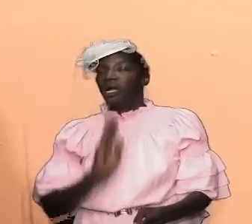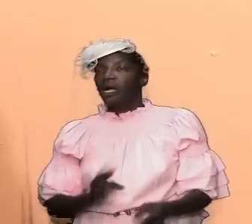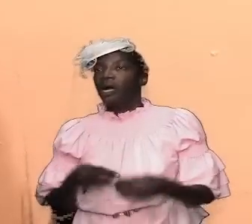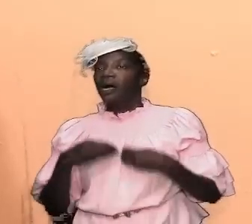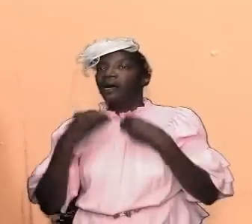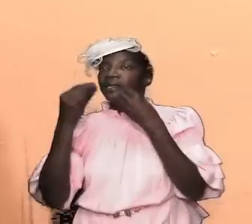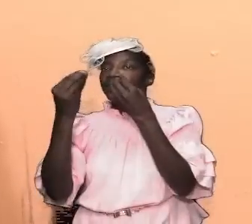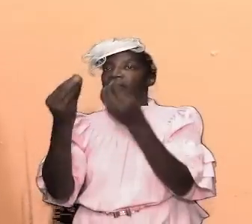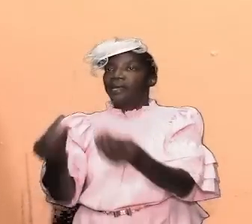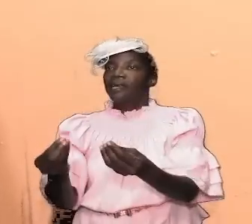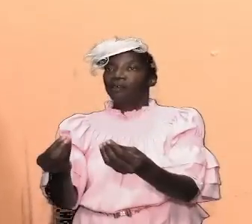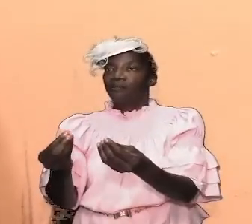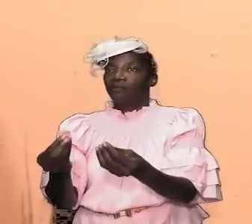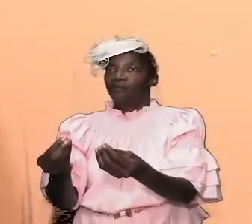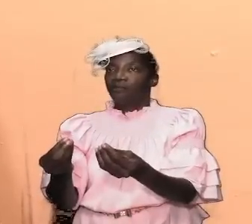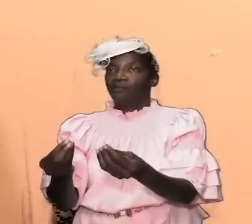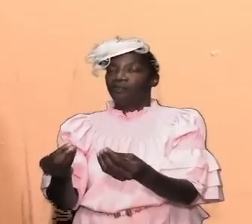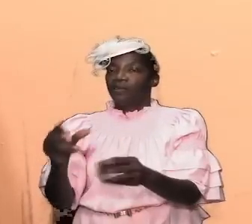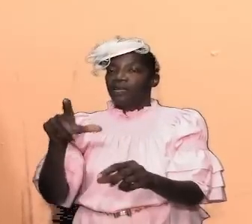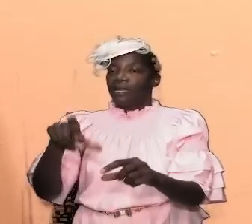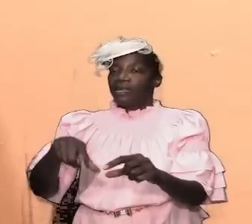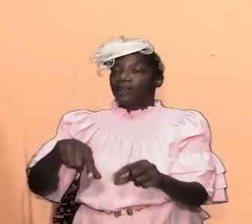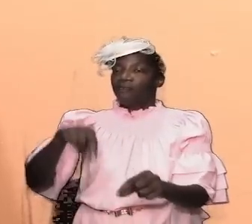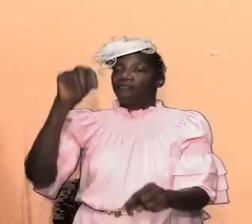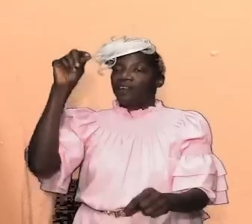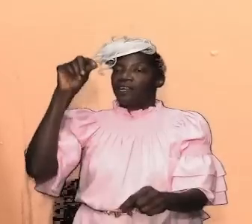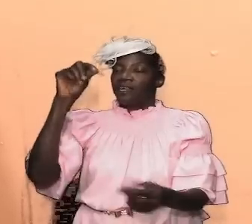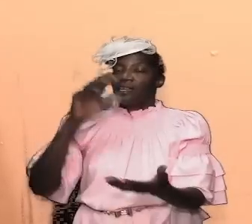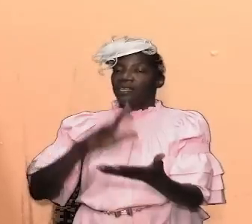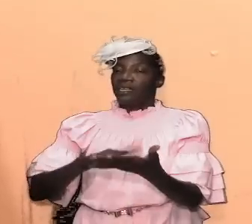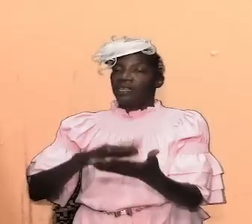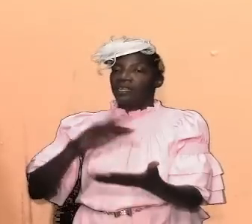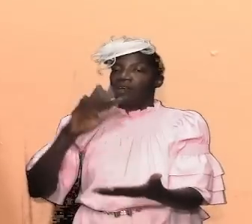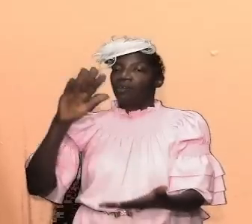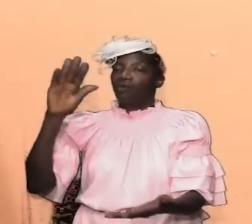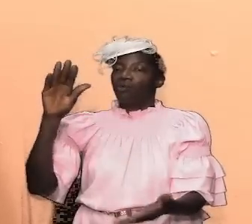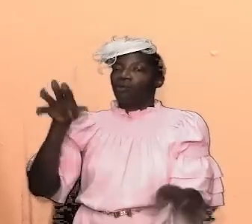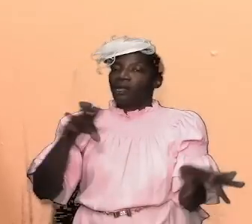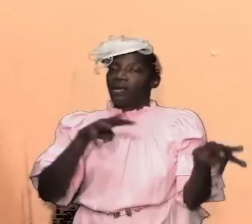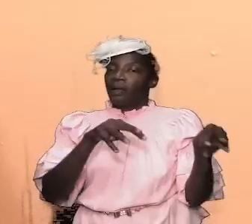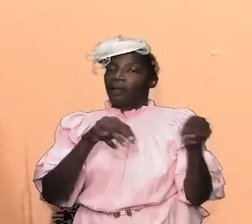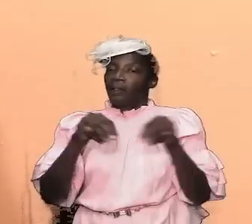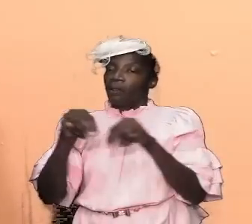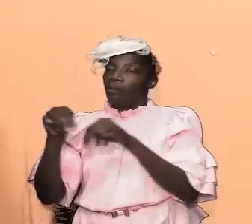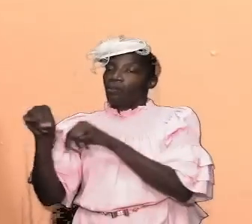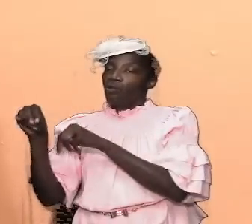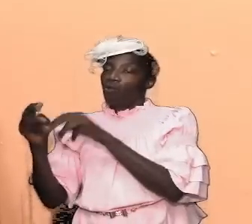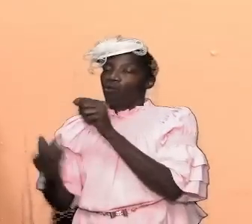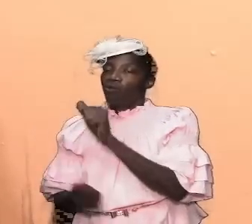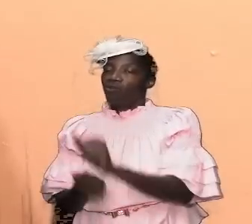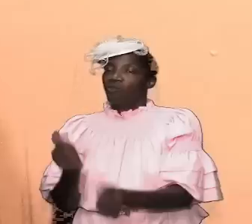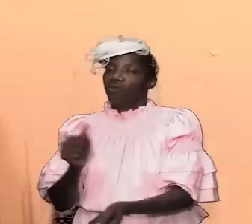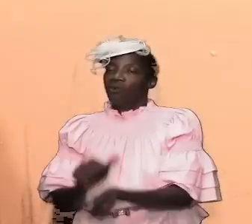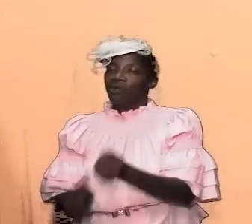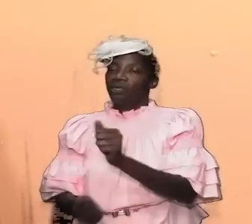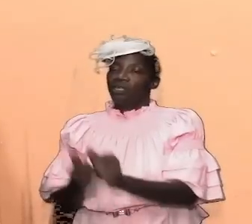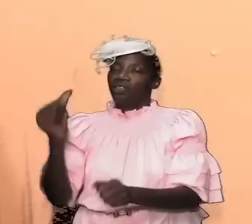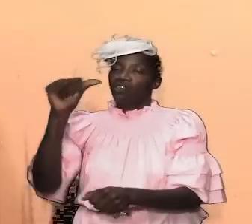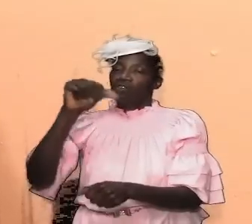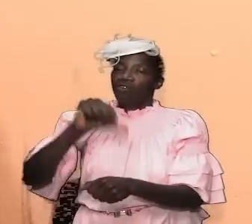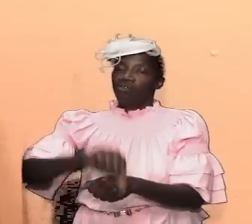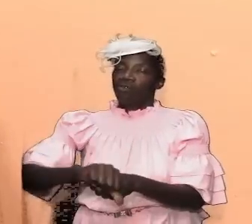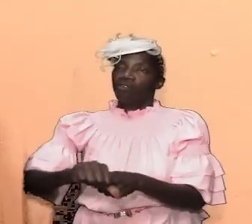we are going to find that the glory will move and destruction will come